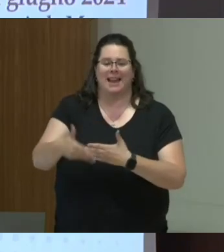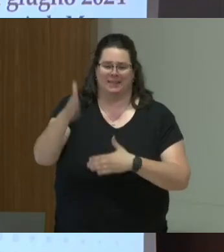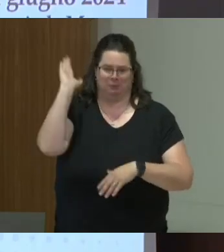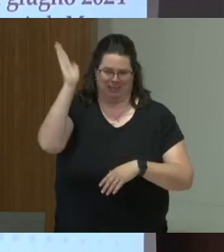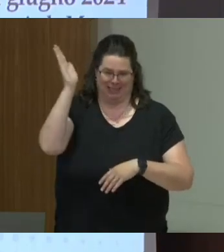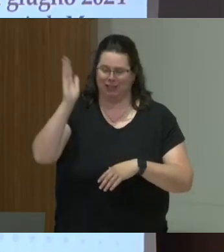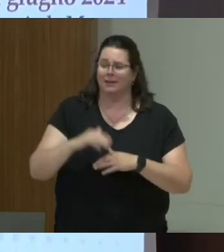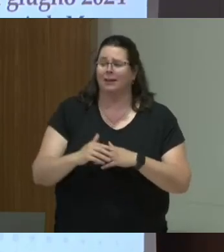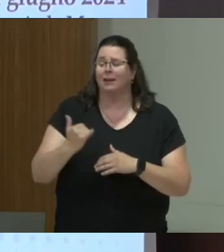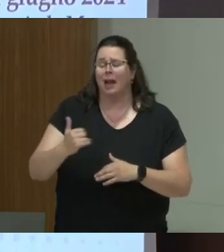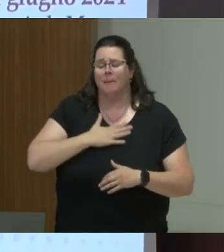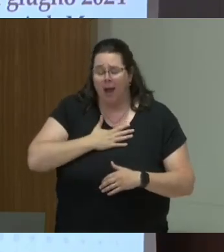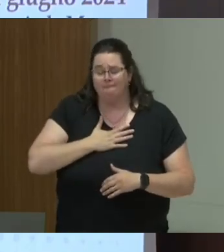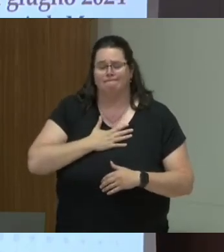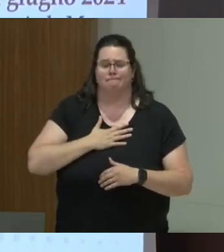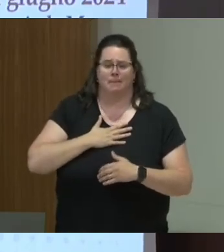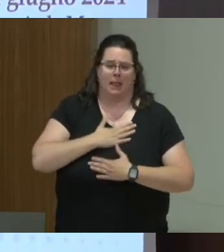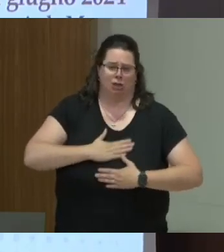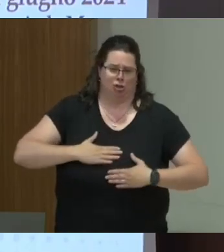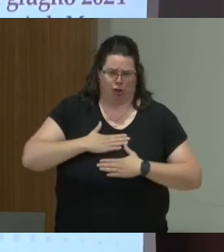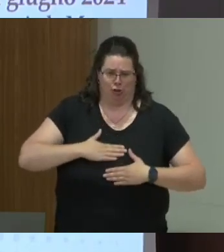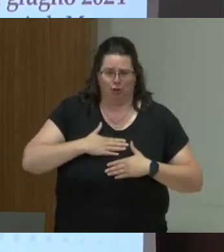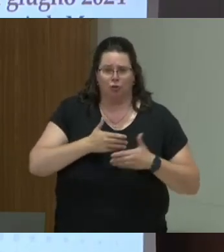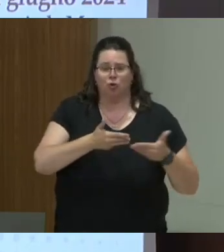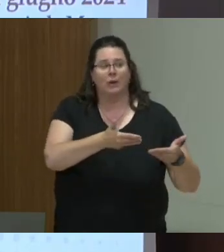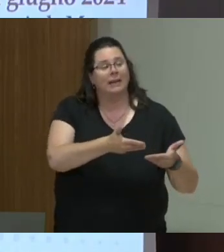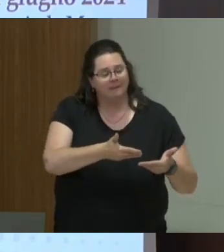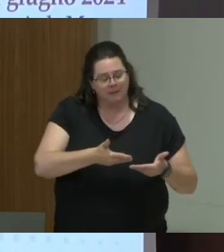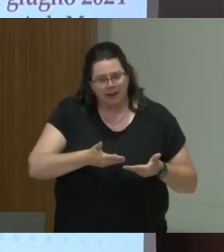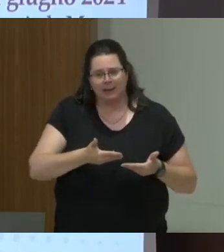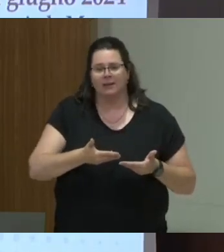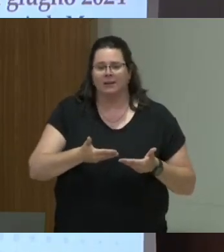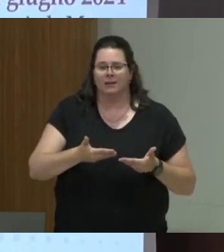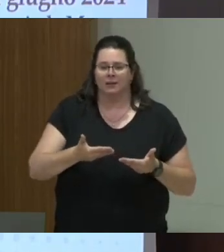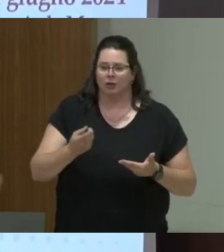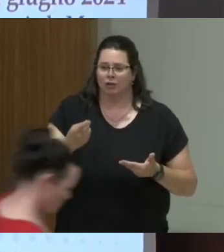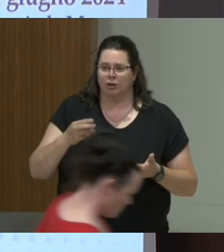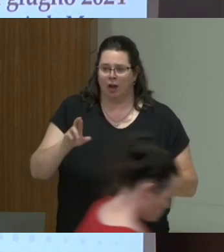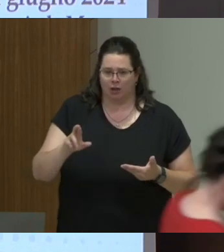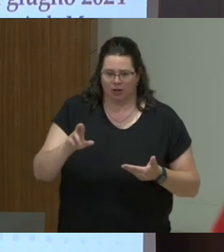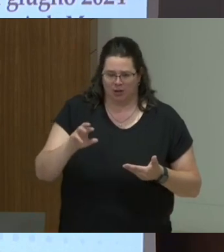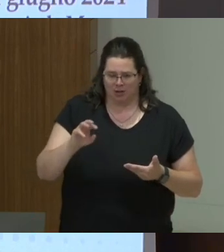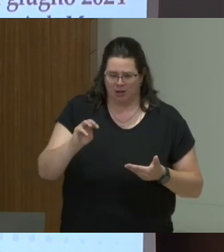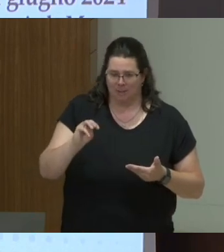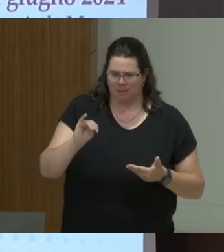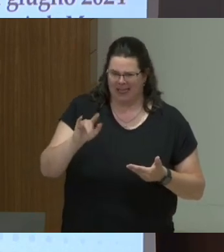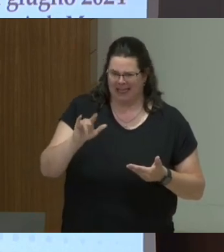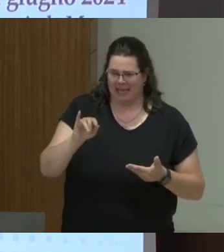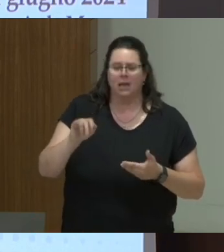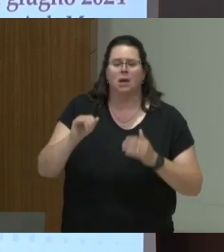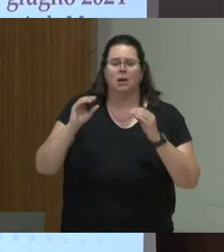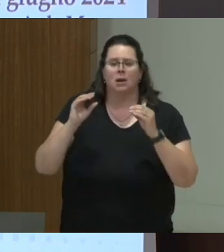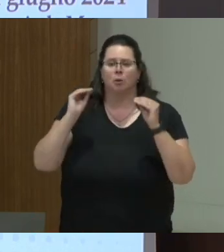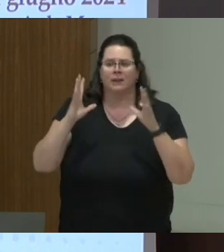It's now my great pleasure to invite Dr. Nandini Ghosh, Assistant